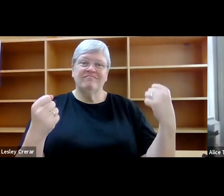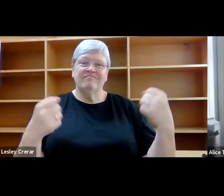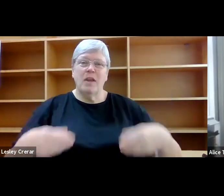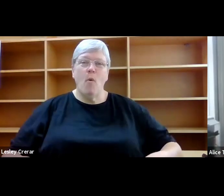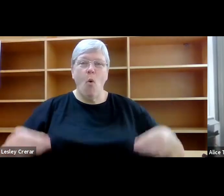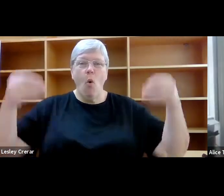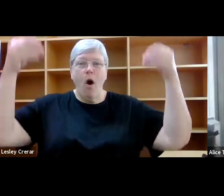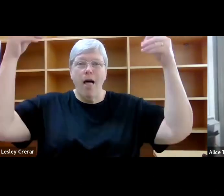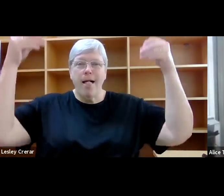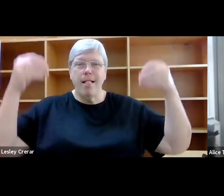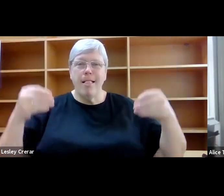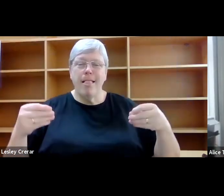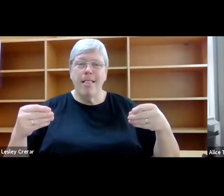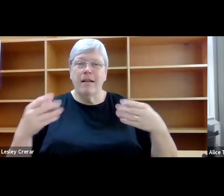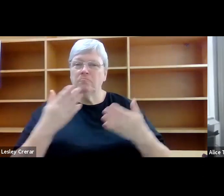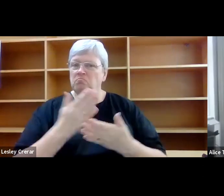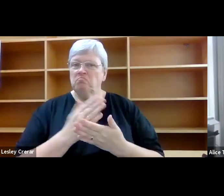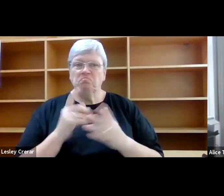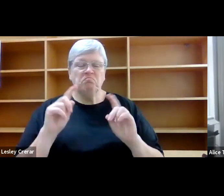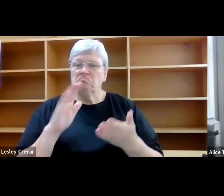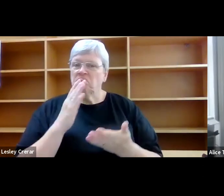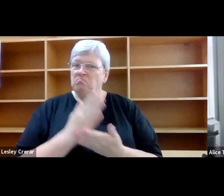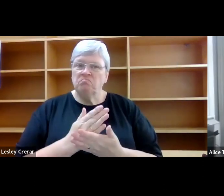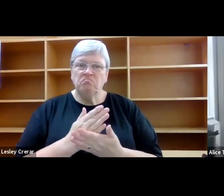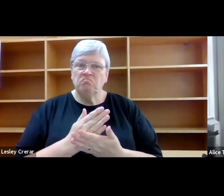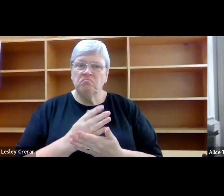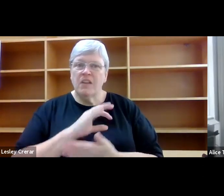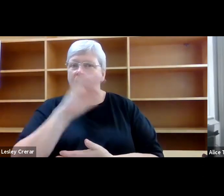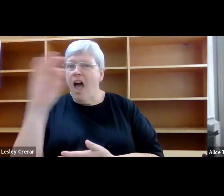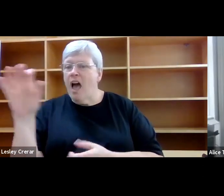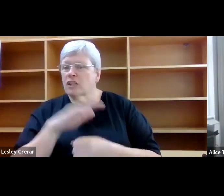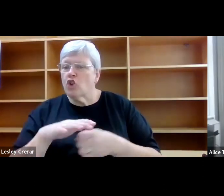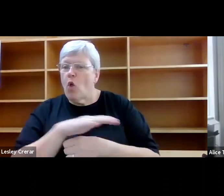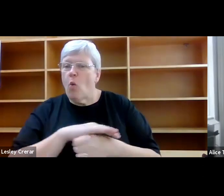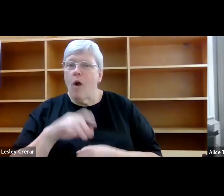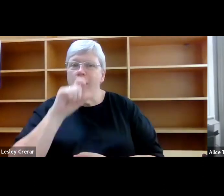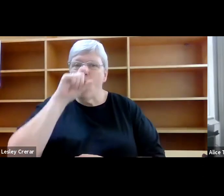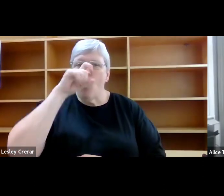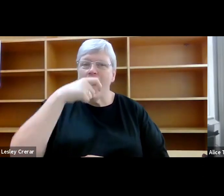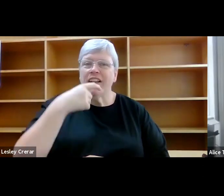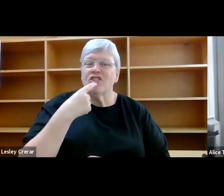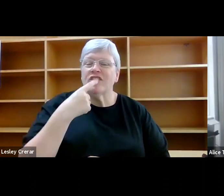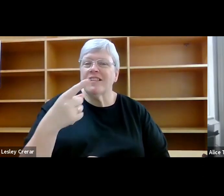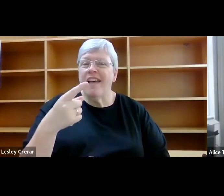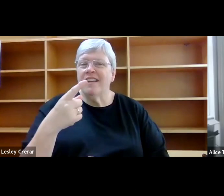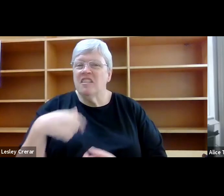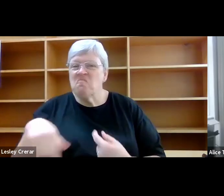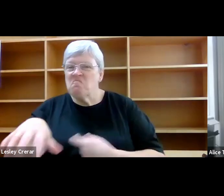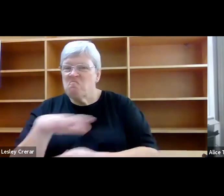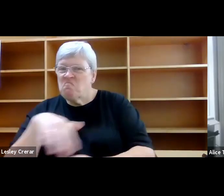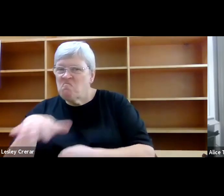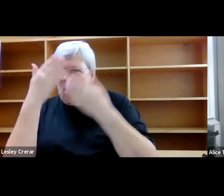I'm not sure what they are, but when I ask a local witch whose coven worship there, she laughs.